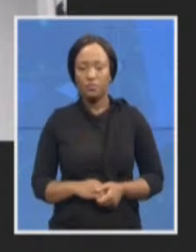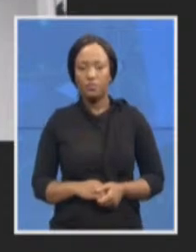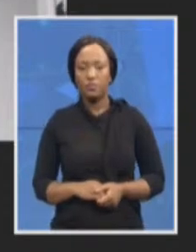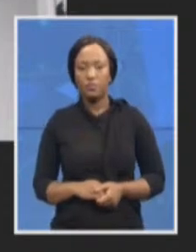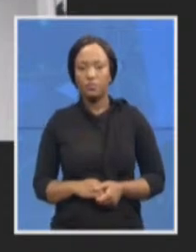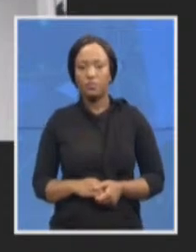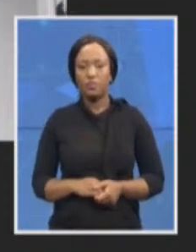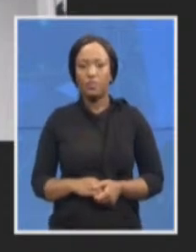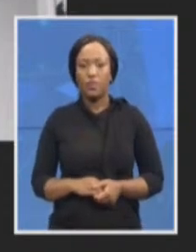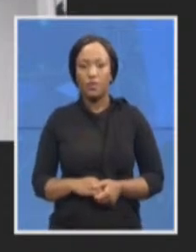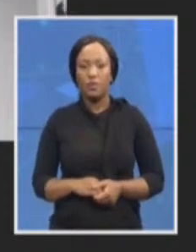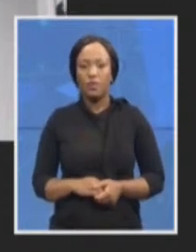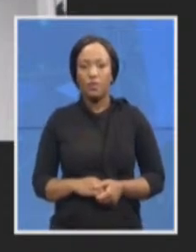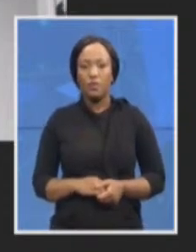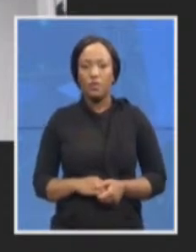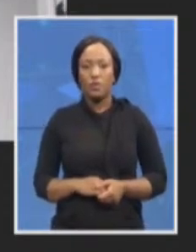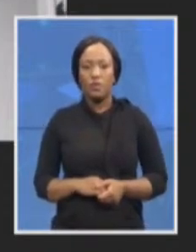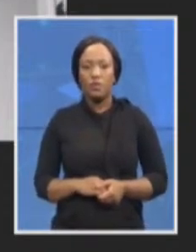who's from UFM